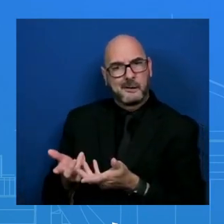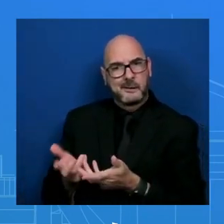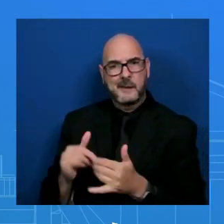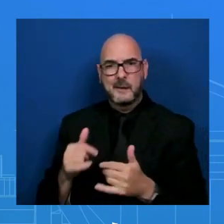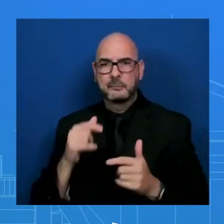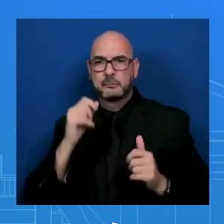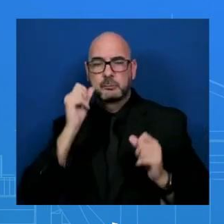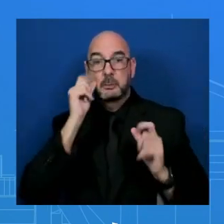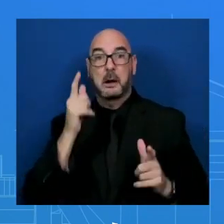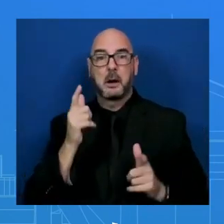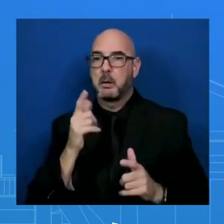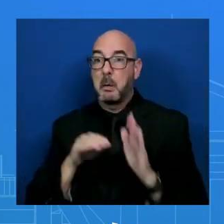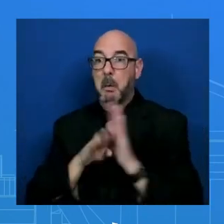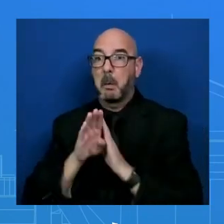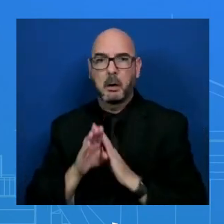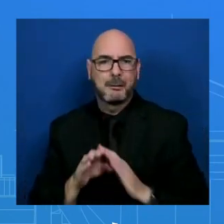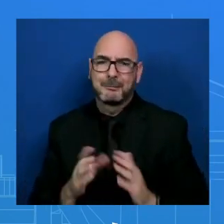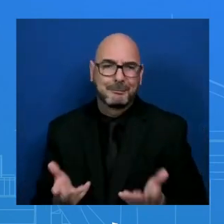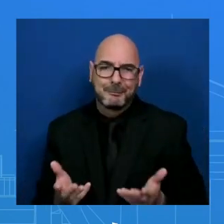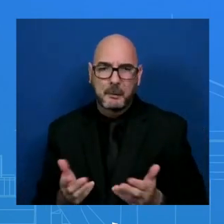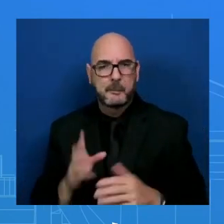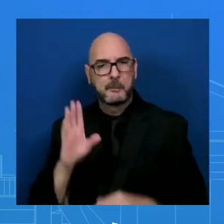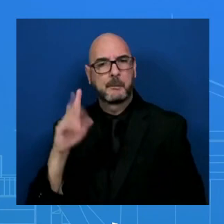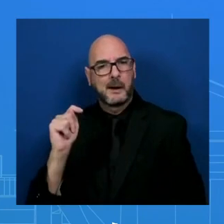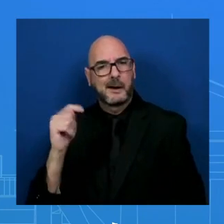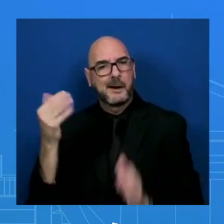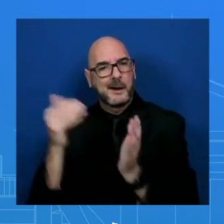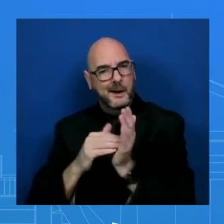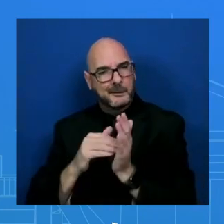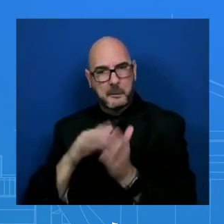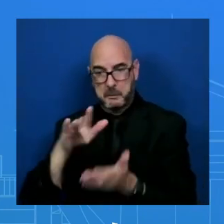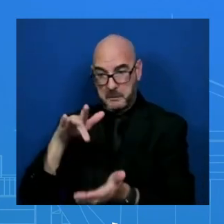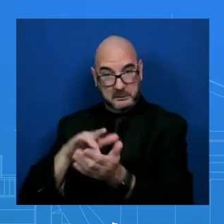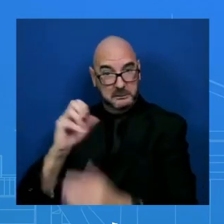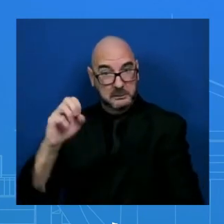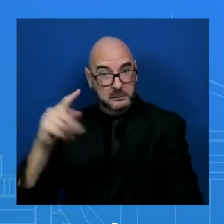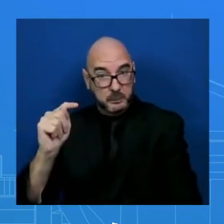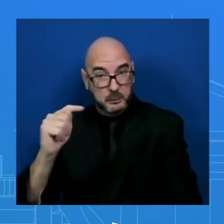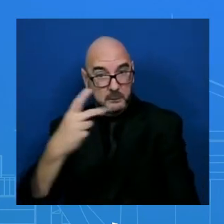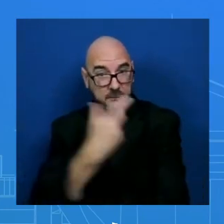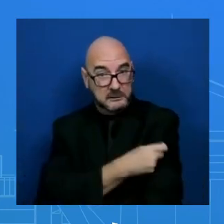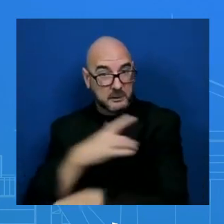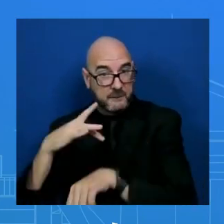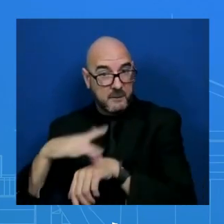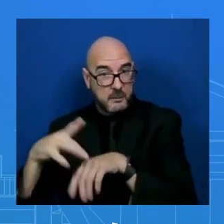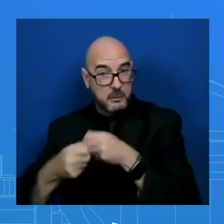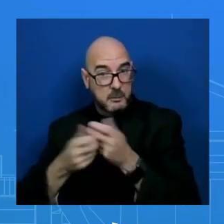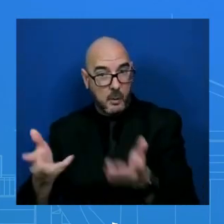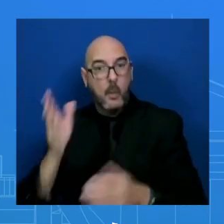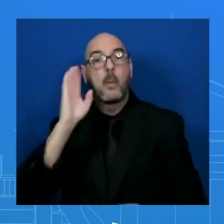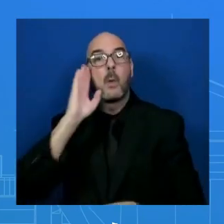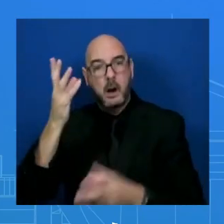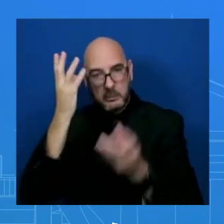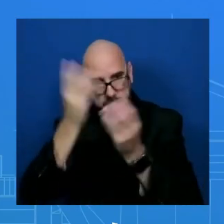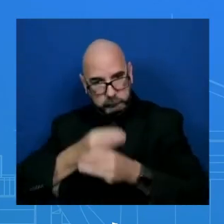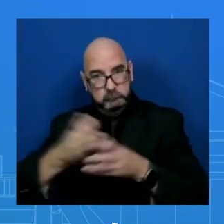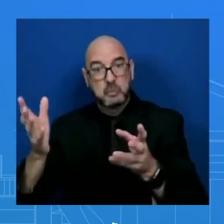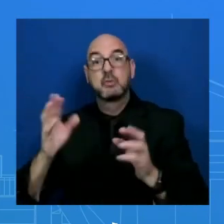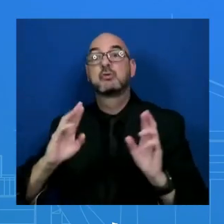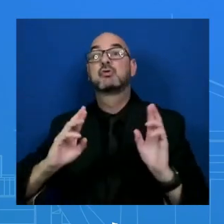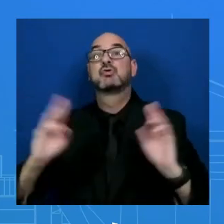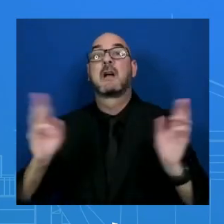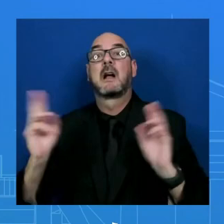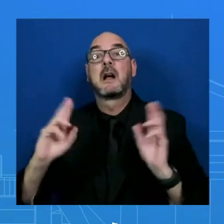when these mid-September vaccines are available, that we're certainly going to let folks know and give them the information that they need, and also